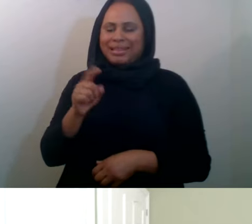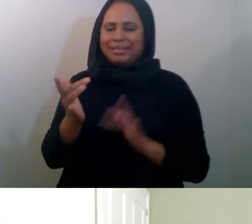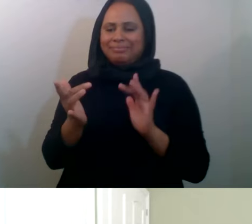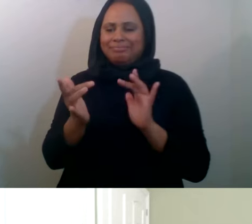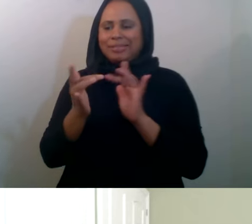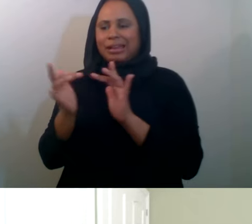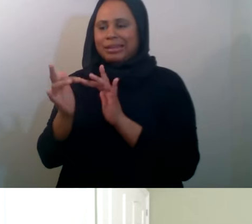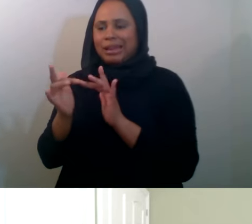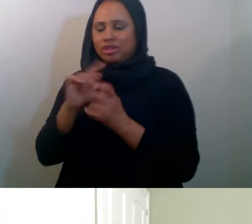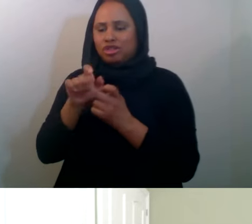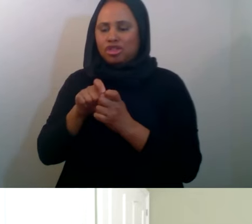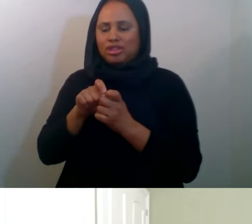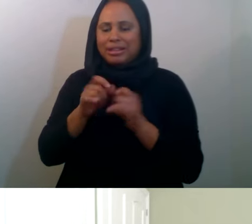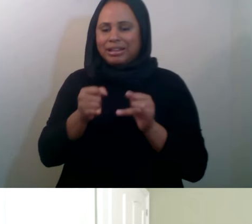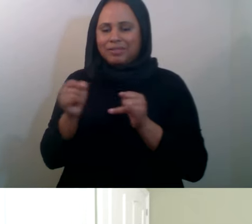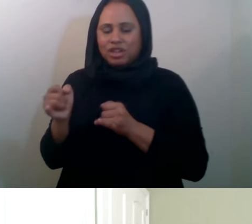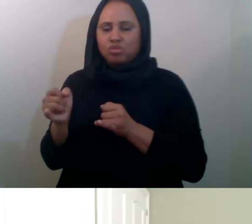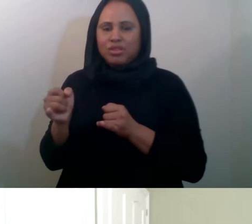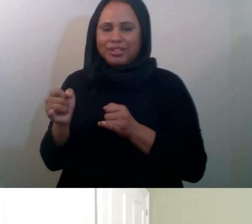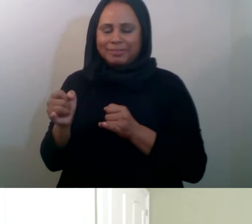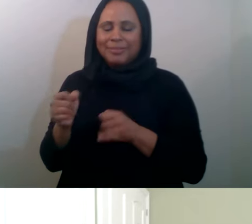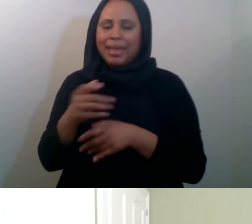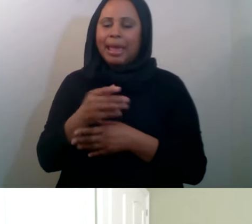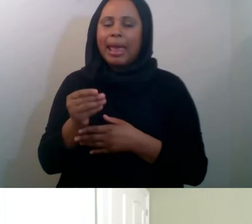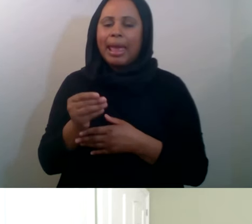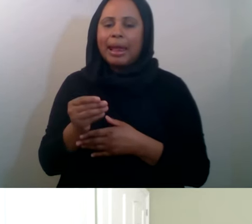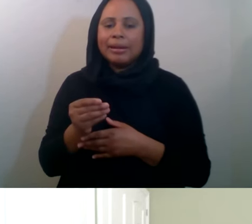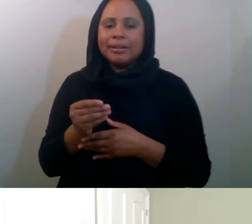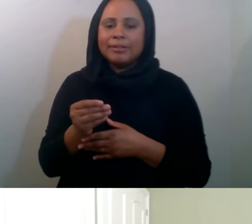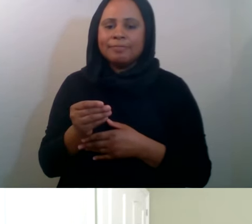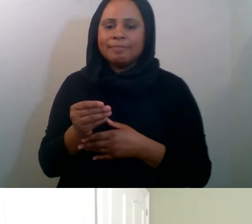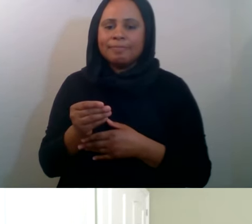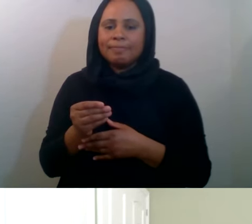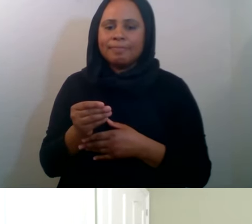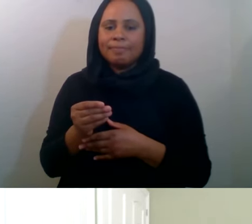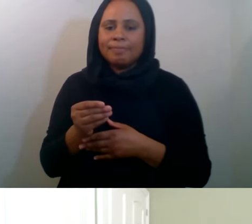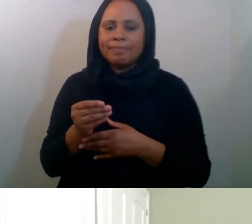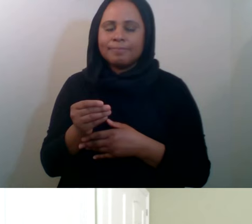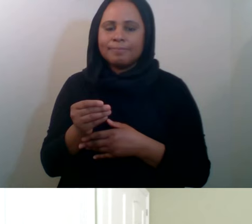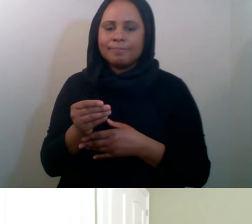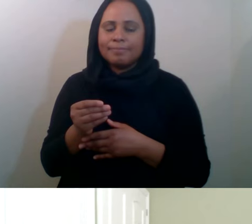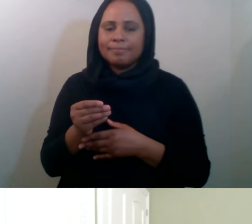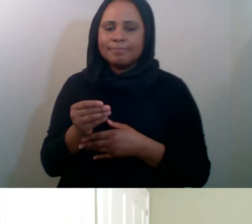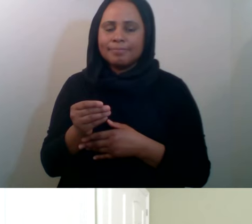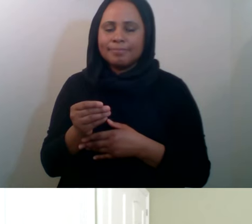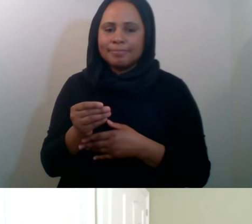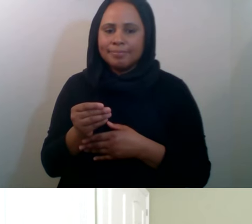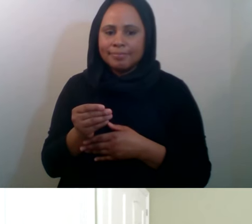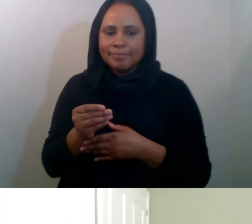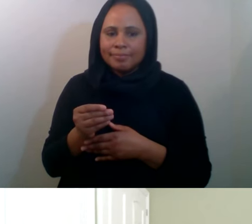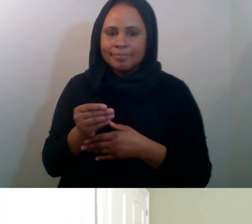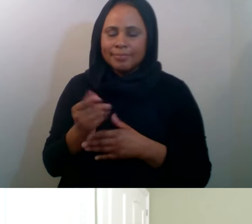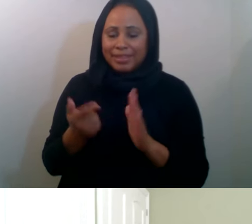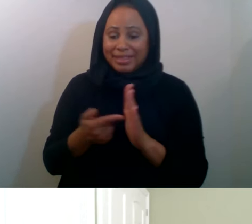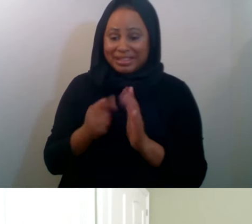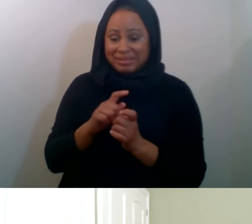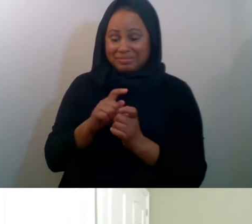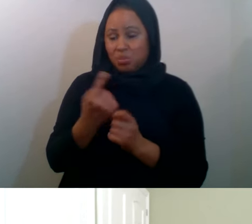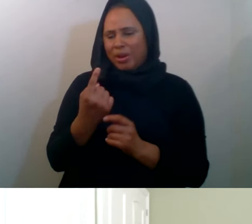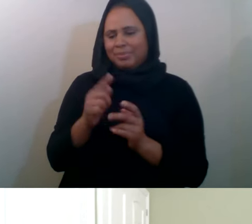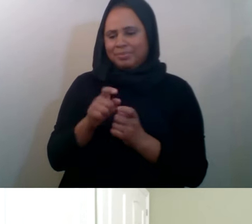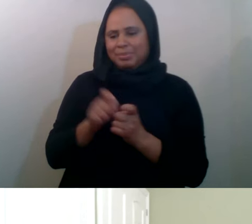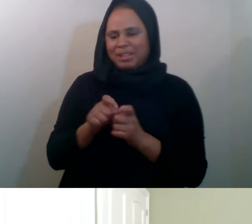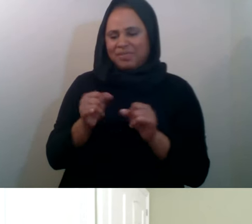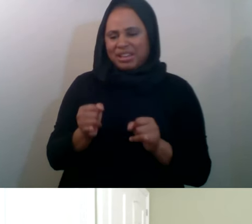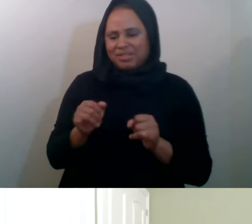certain individuals within the payment space. And, uh, the, the, this specific individual was,